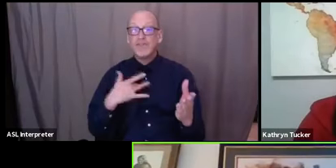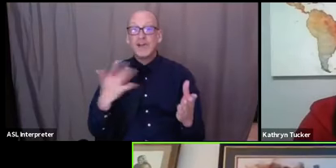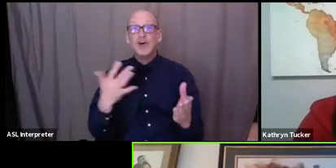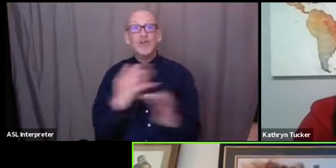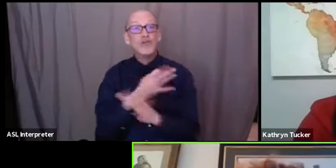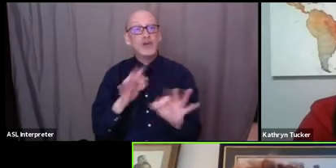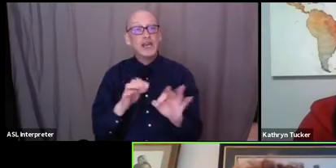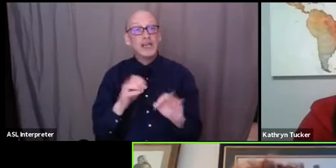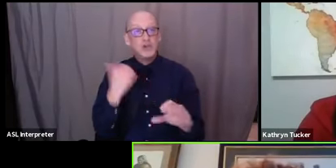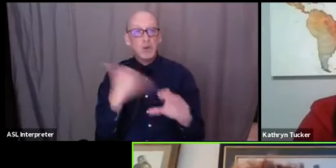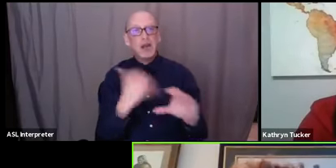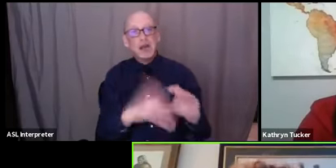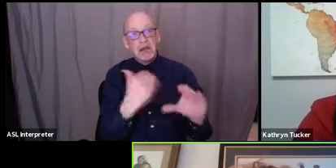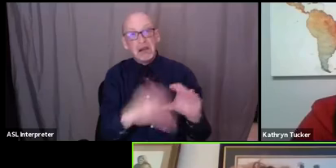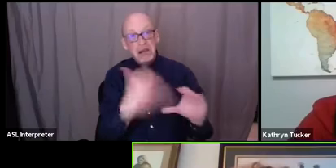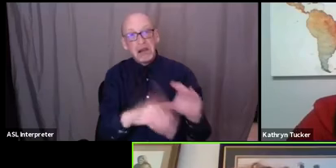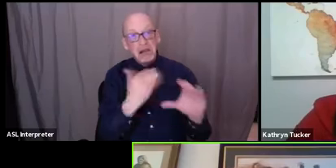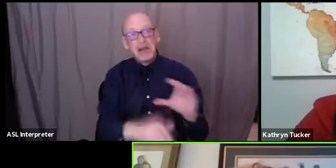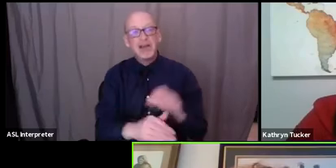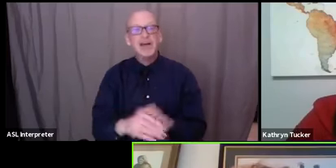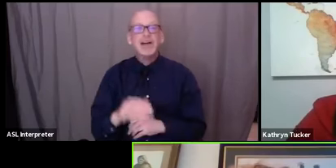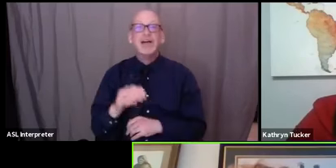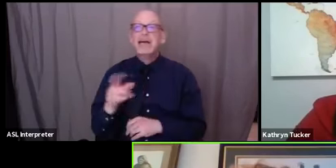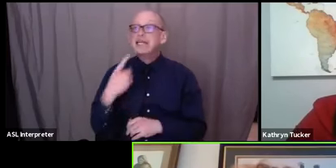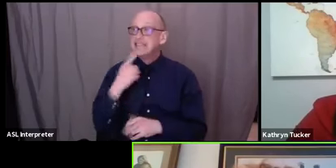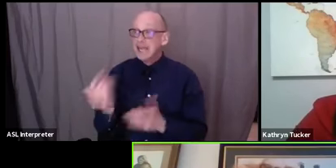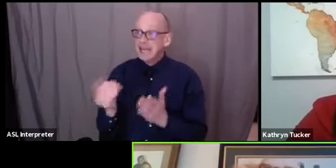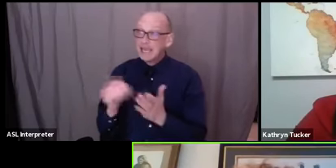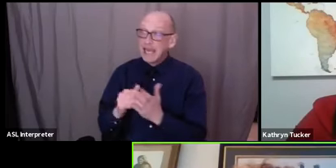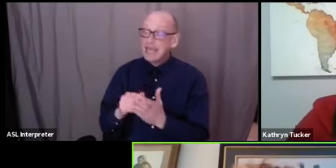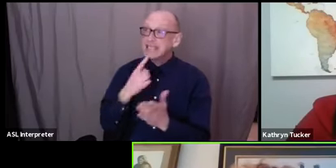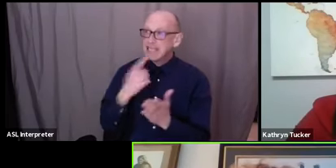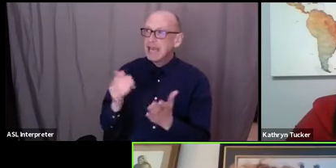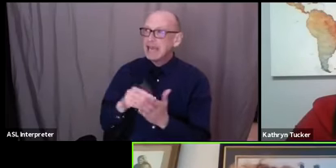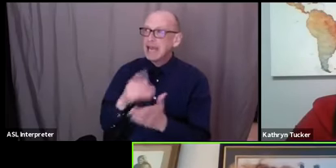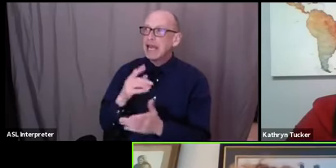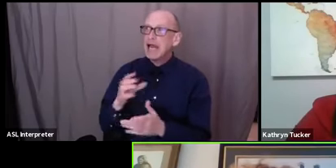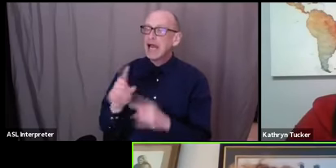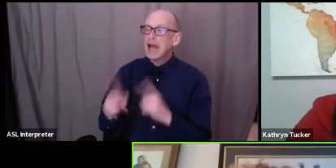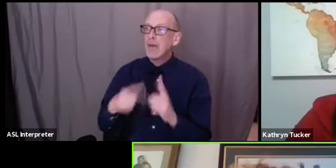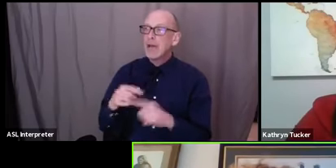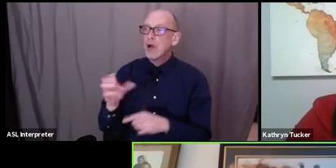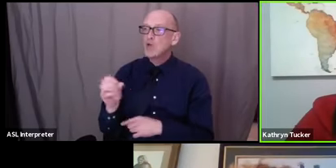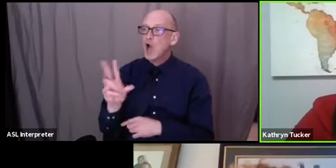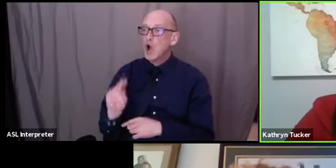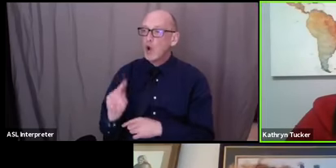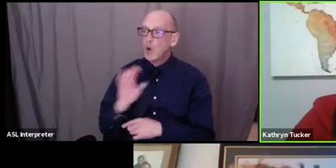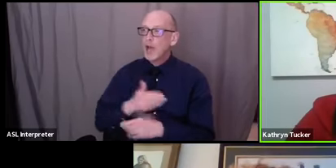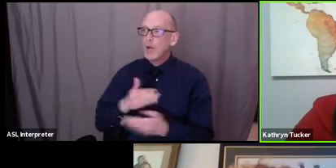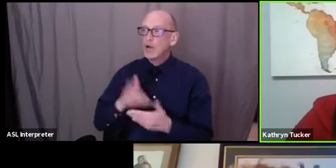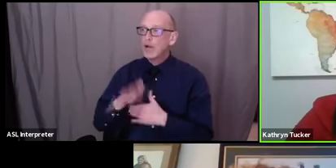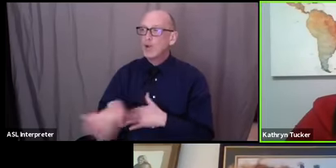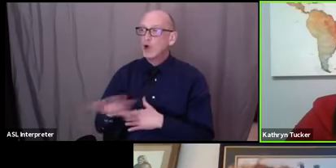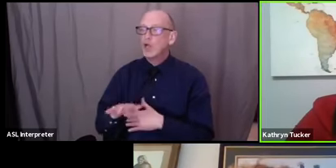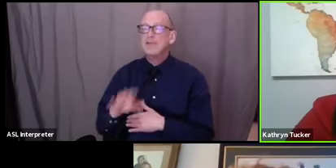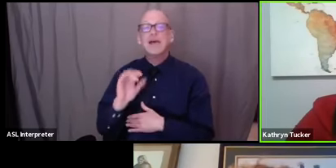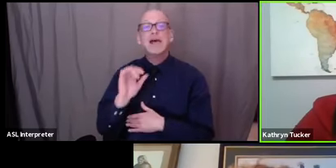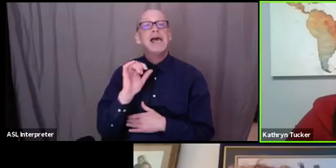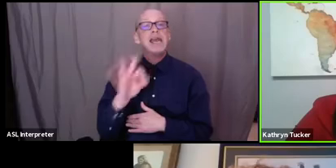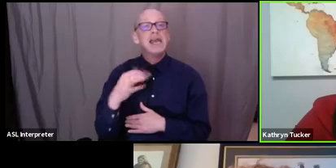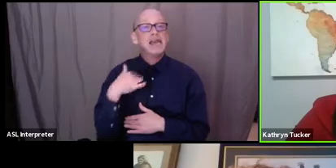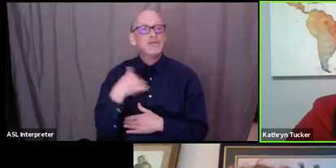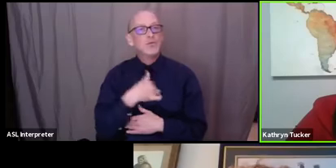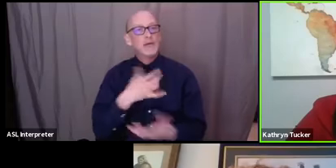what you said and say that again if we say it again about owning our neighborhoods so um if we want to